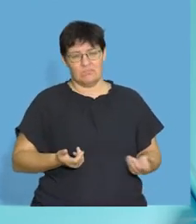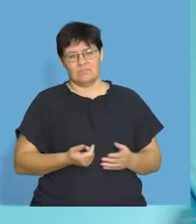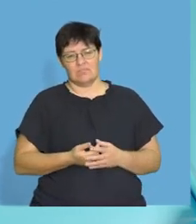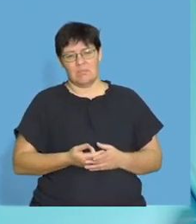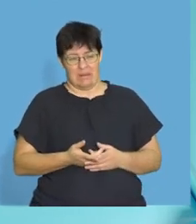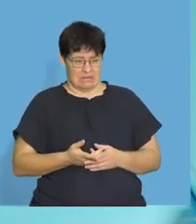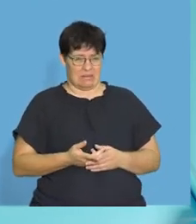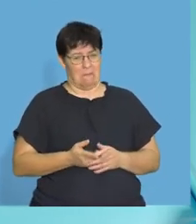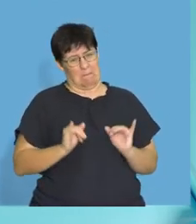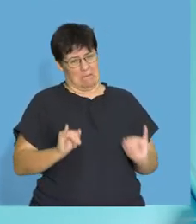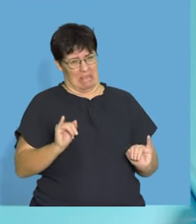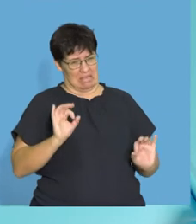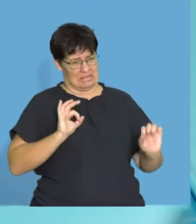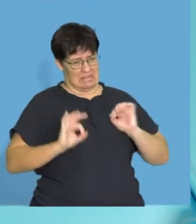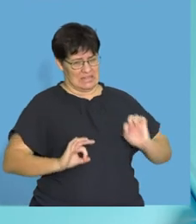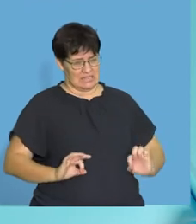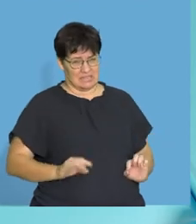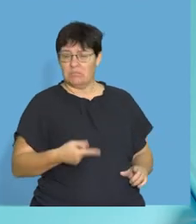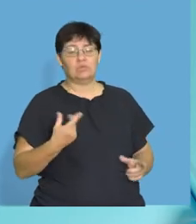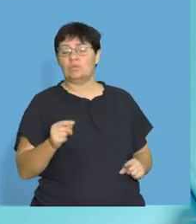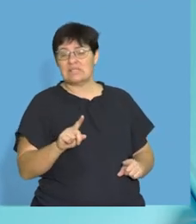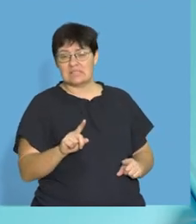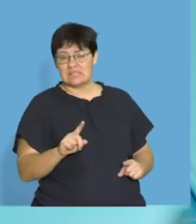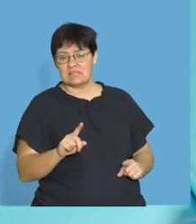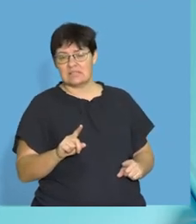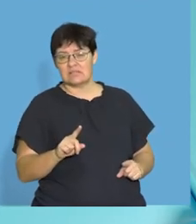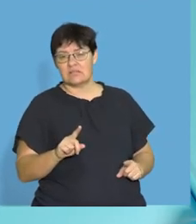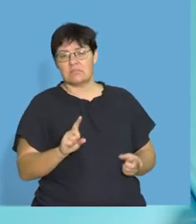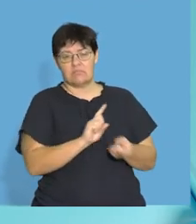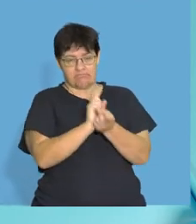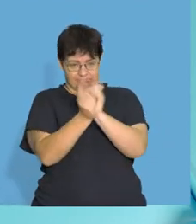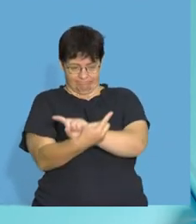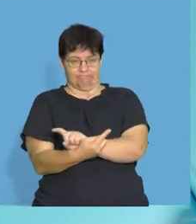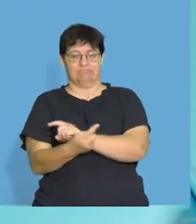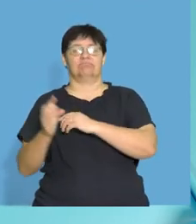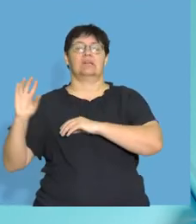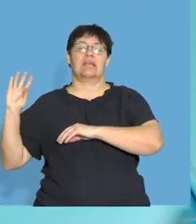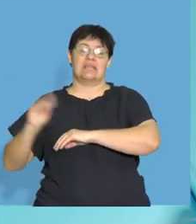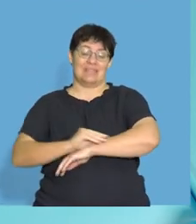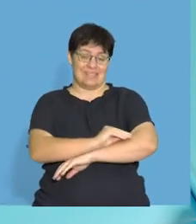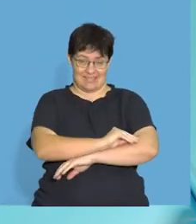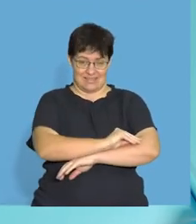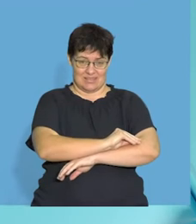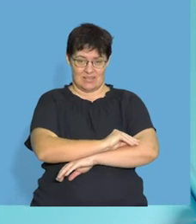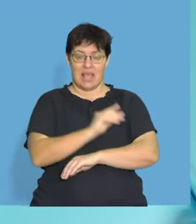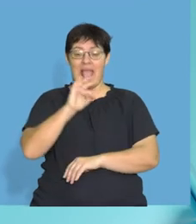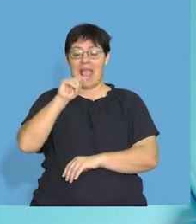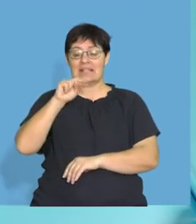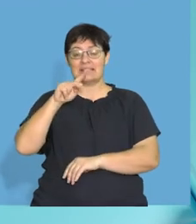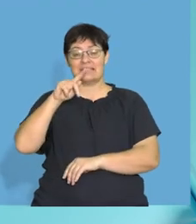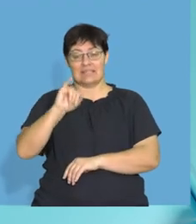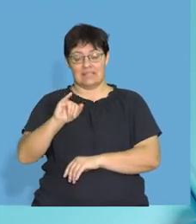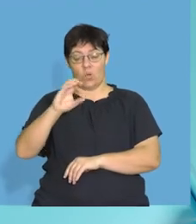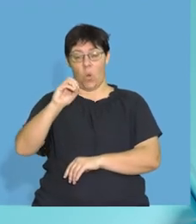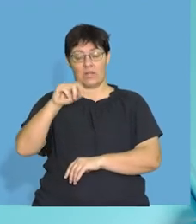if I could say, they're bad, right? And what they do, what they do is, is they could maybe turn into cancer cells. And antioxidants